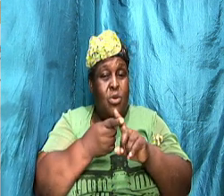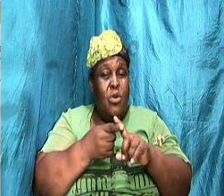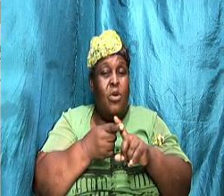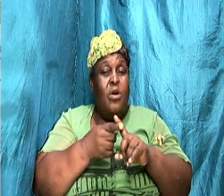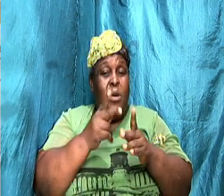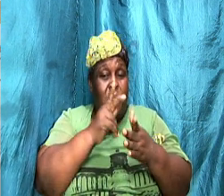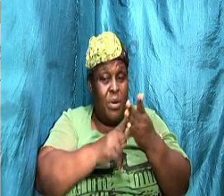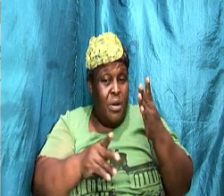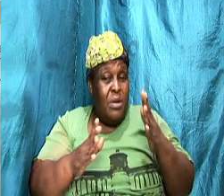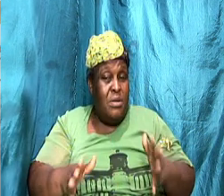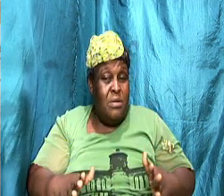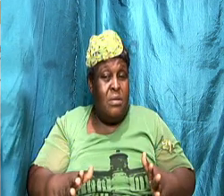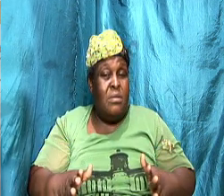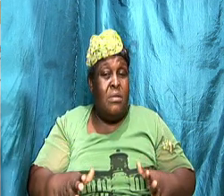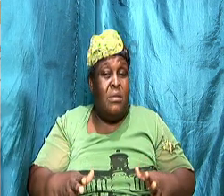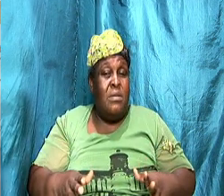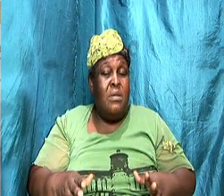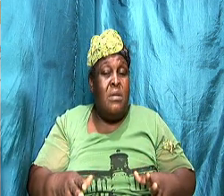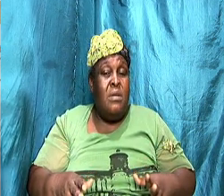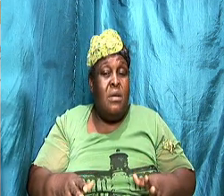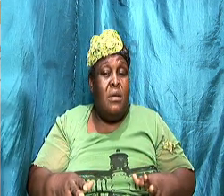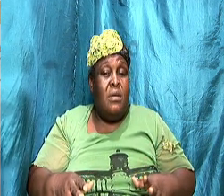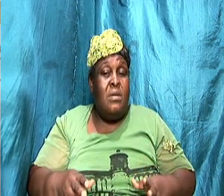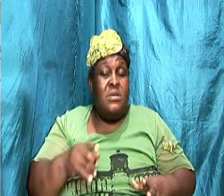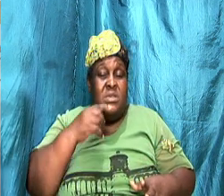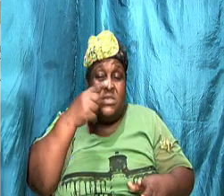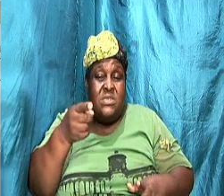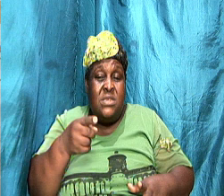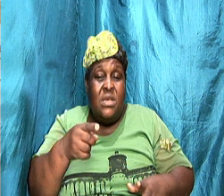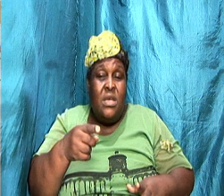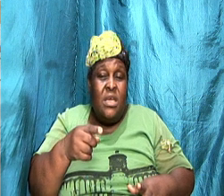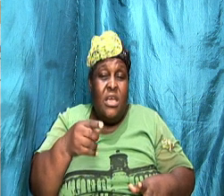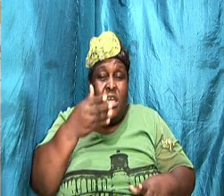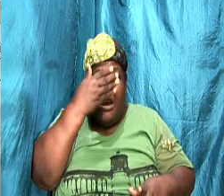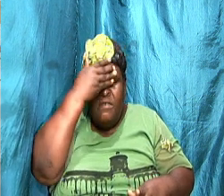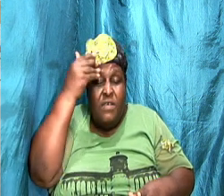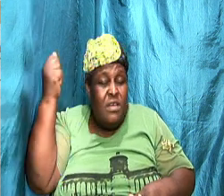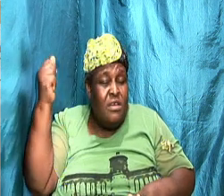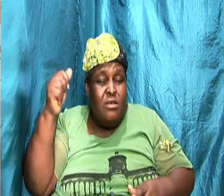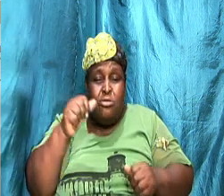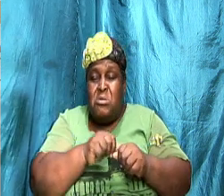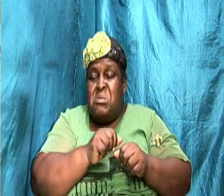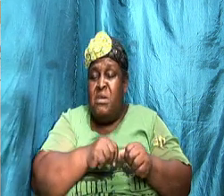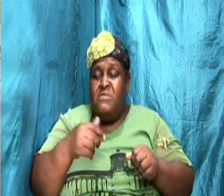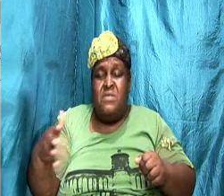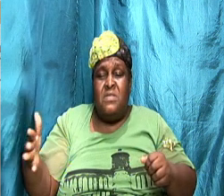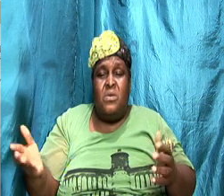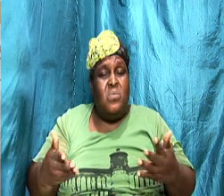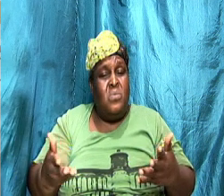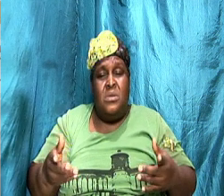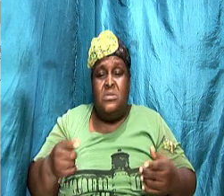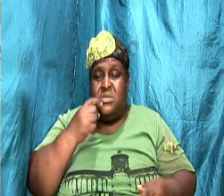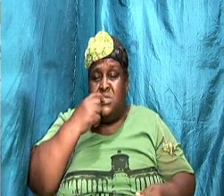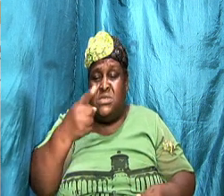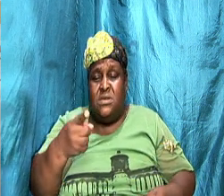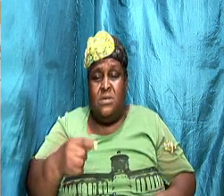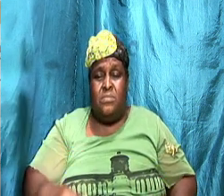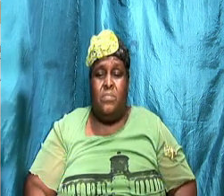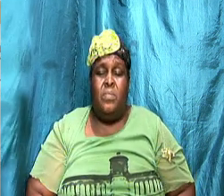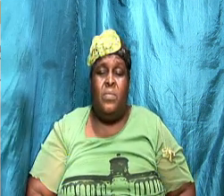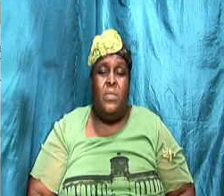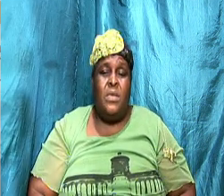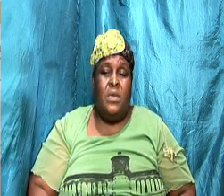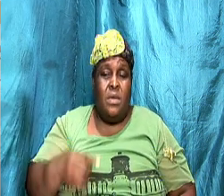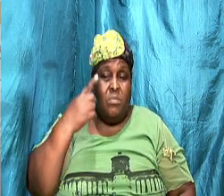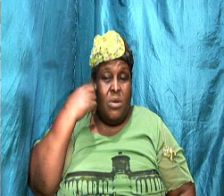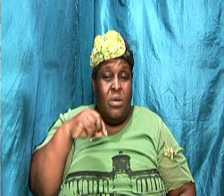admits that boy alright yeah and so it go they forget everything that they were about to say because